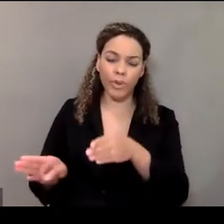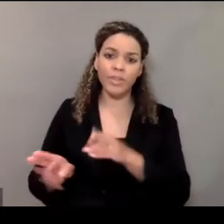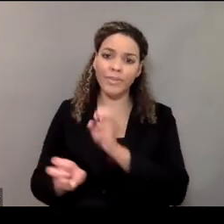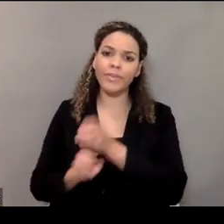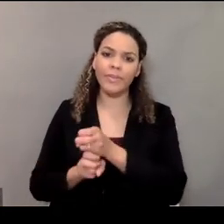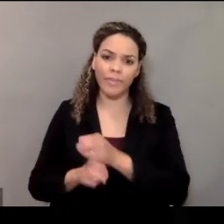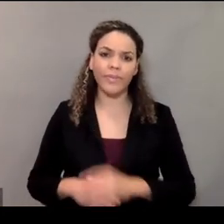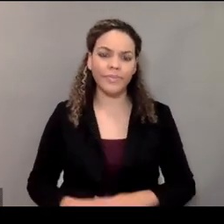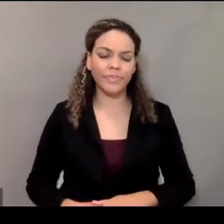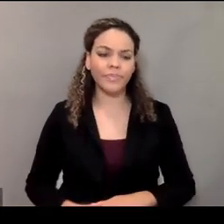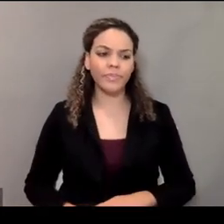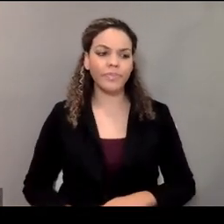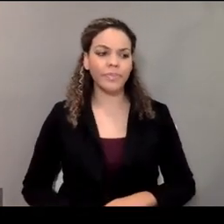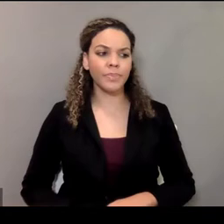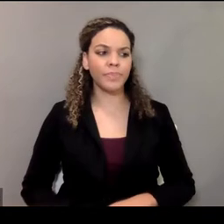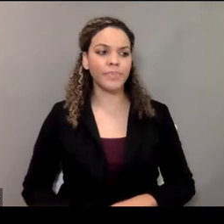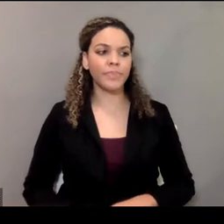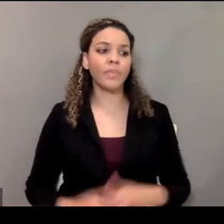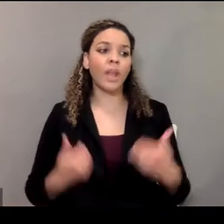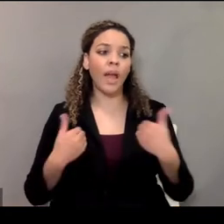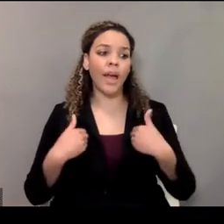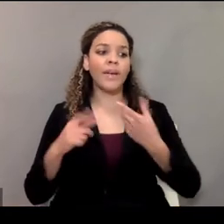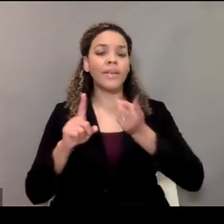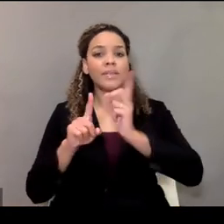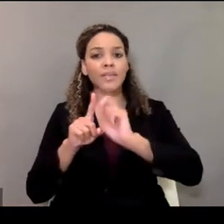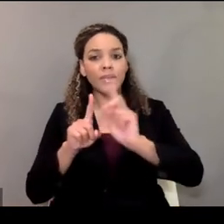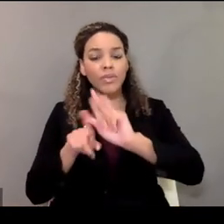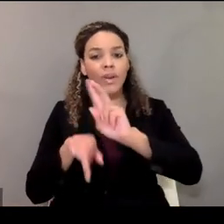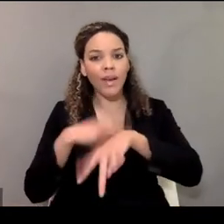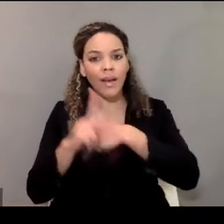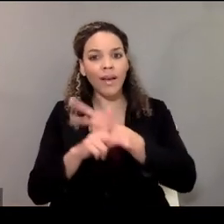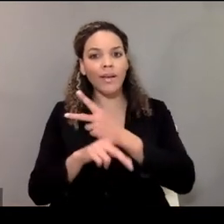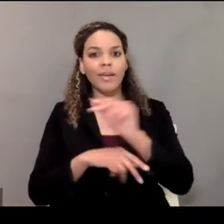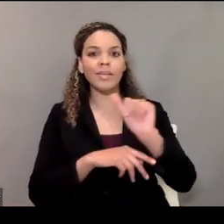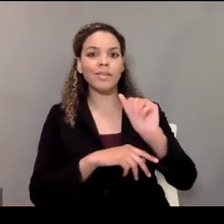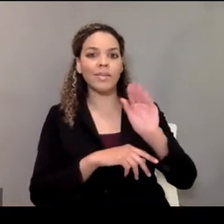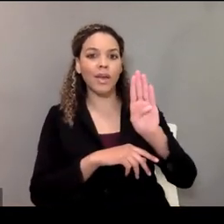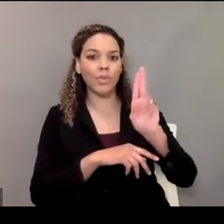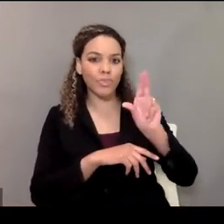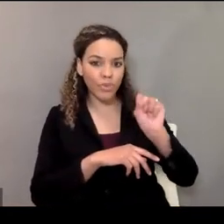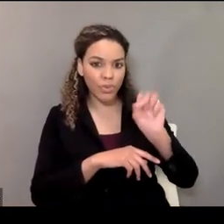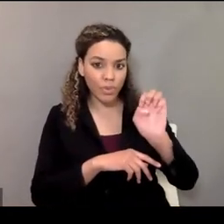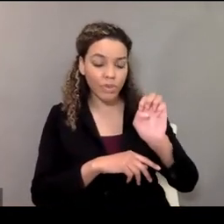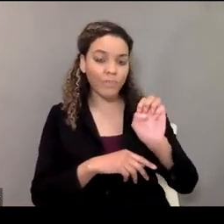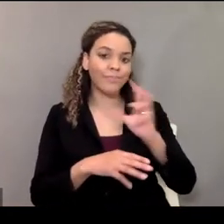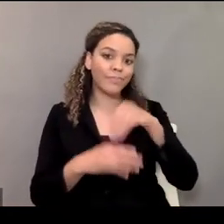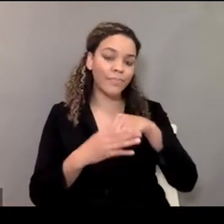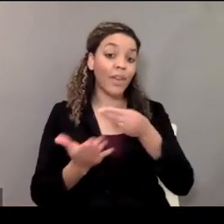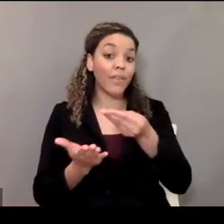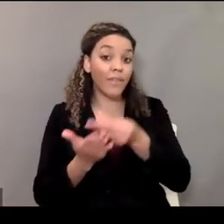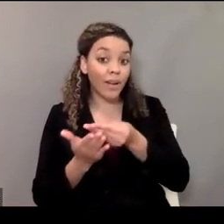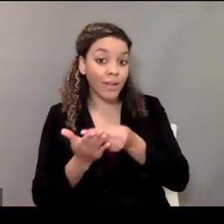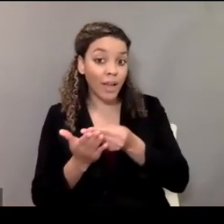There are different kinds of abuse, which would include financial